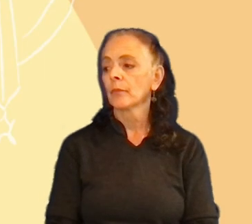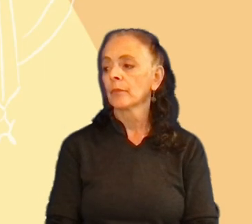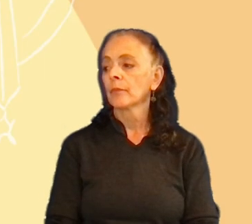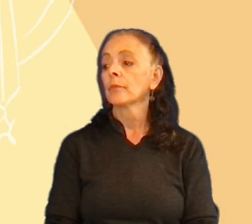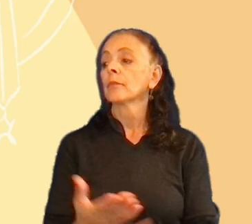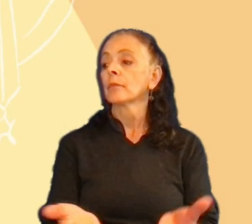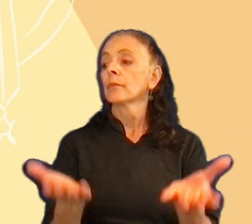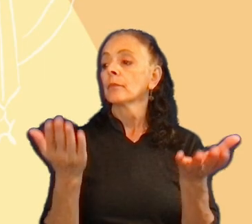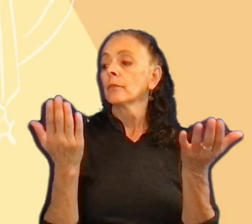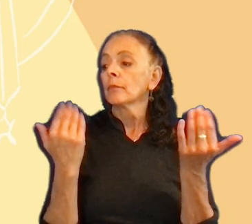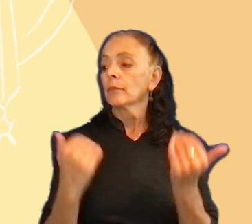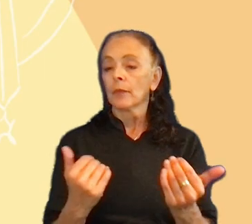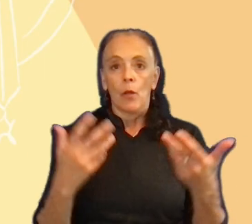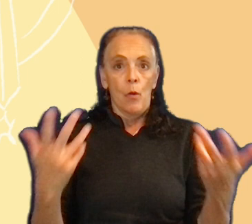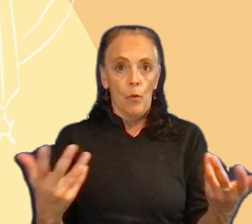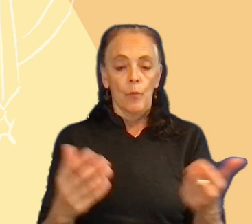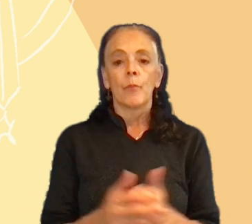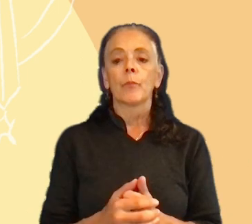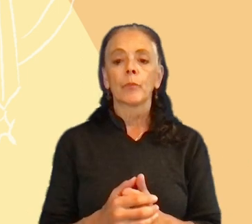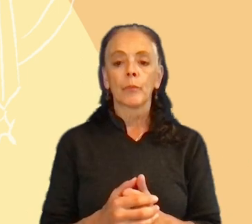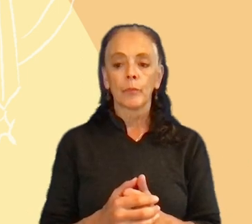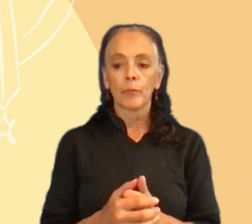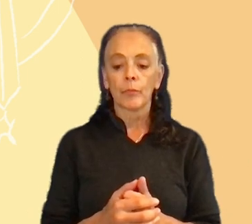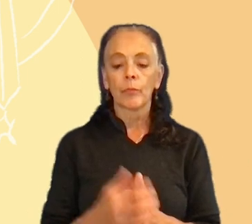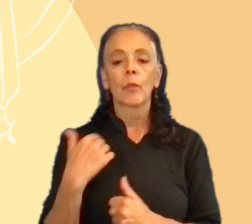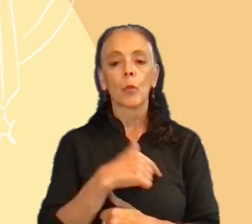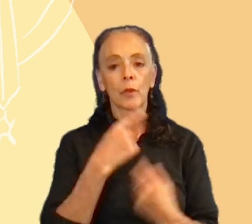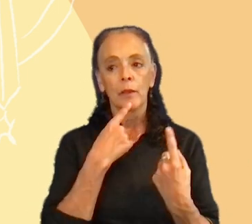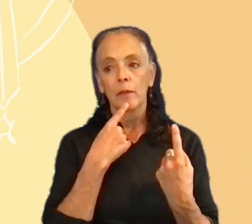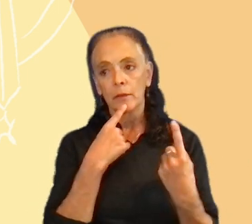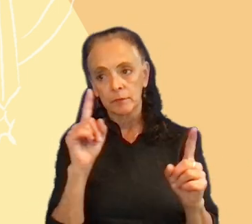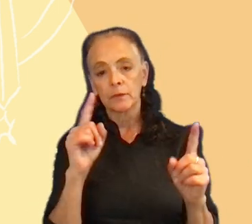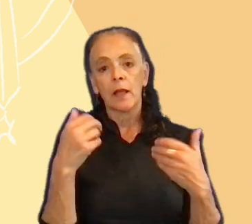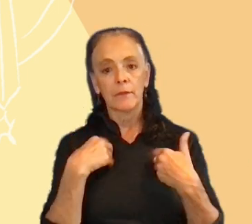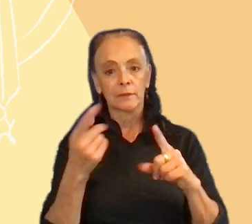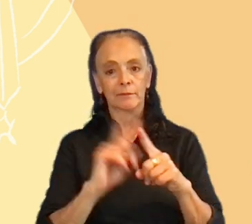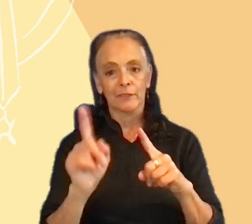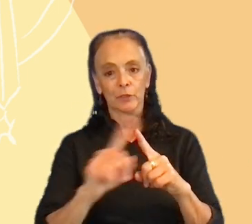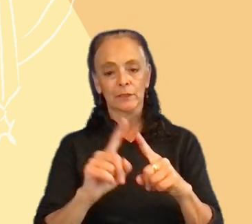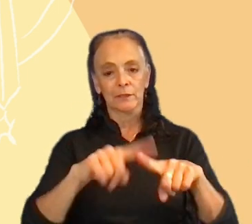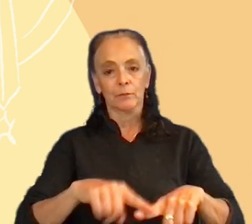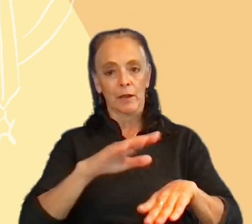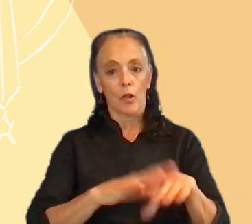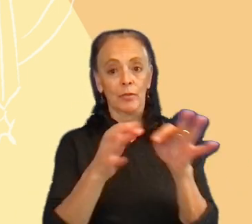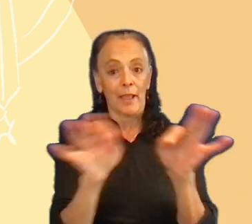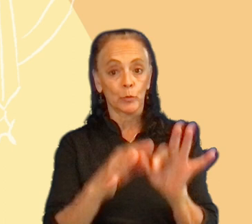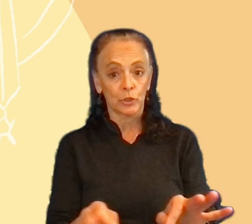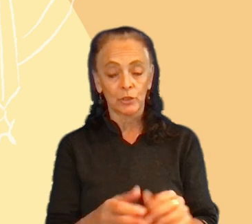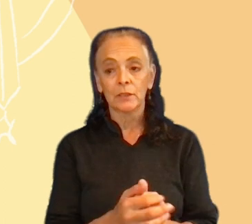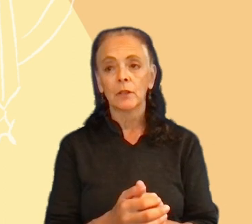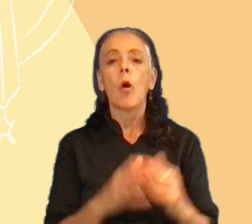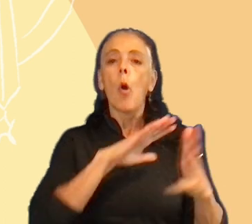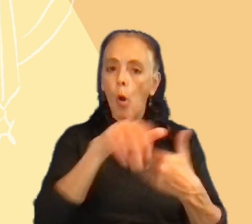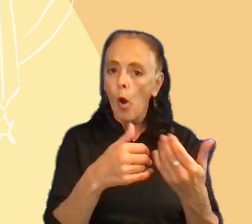Okay, so we were able to have differences based on languages. Players in all languages,